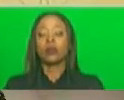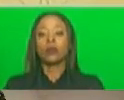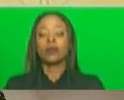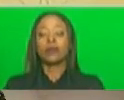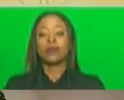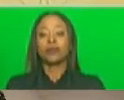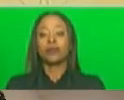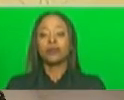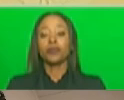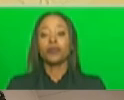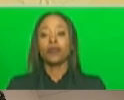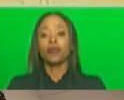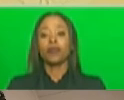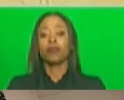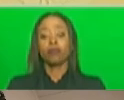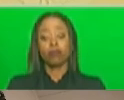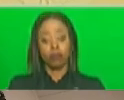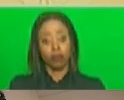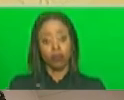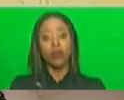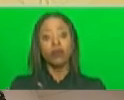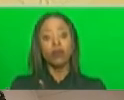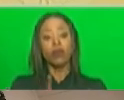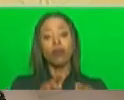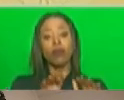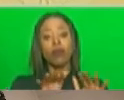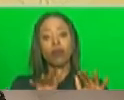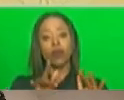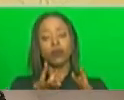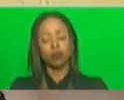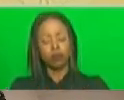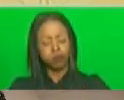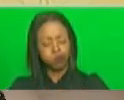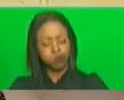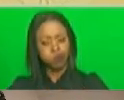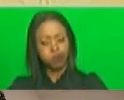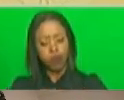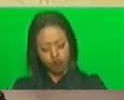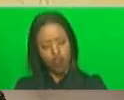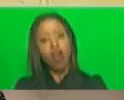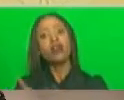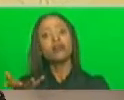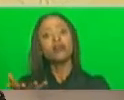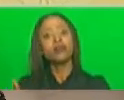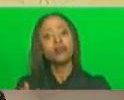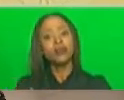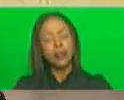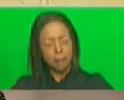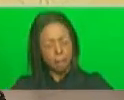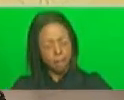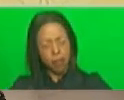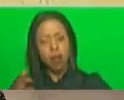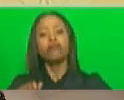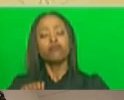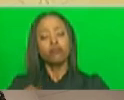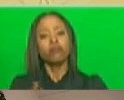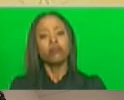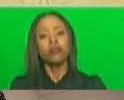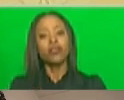our people have every right to be upset and to be angry in the face of such tragedies